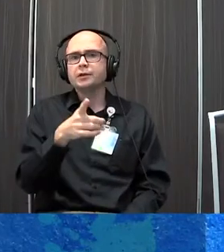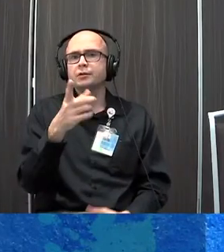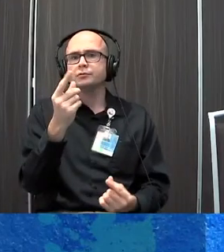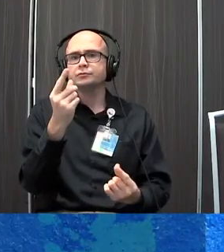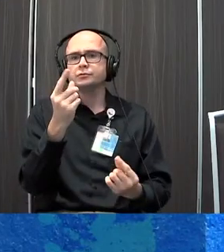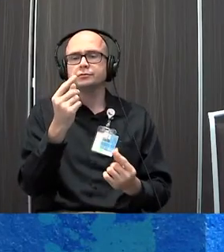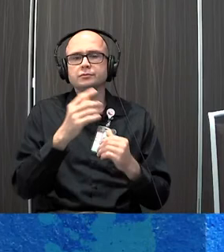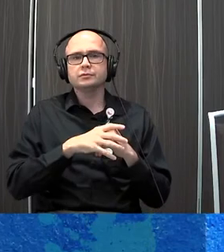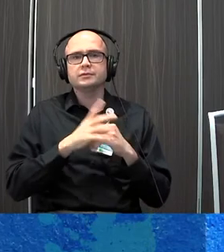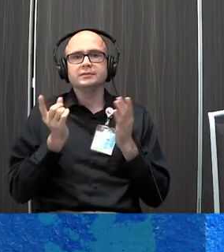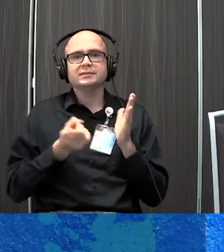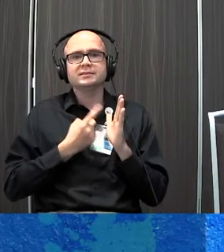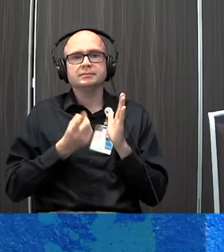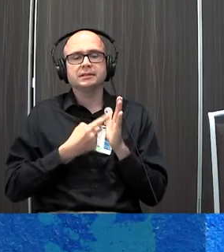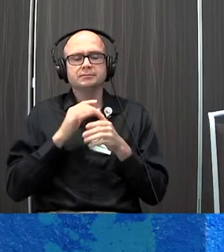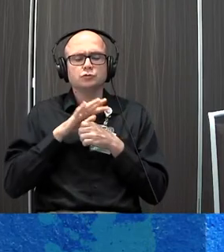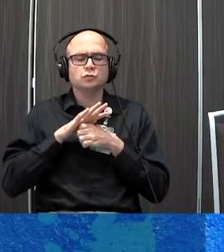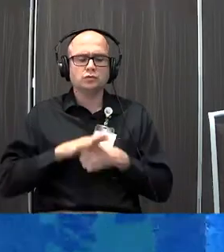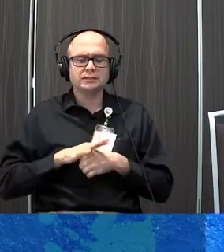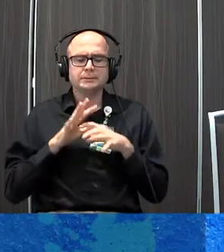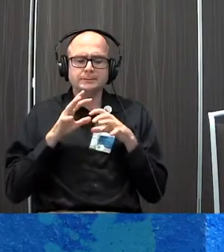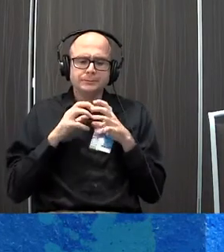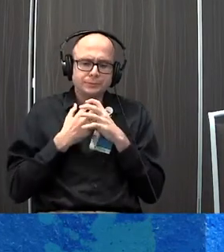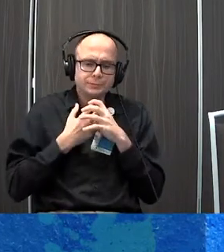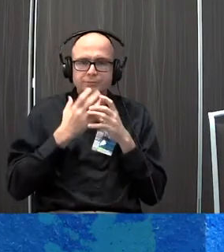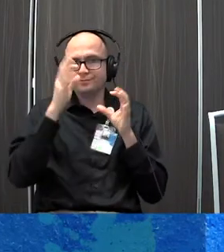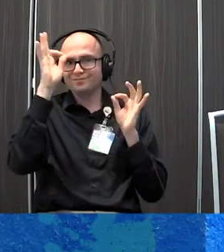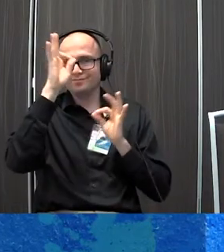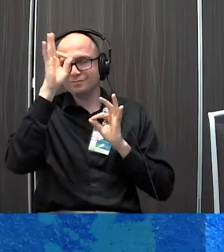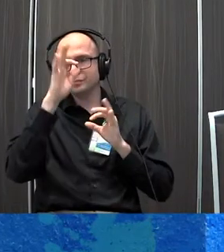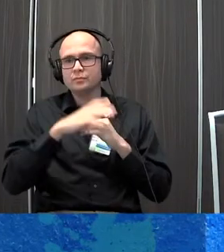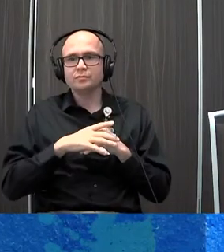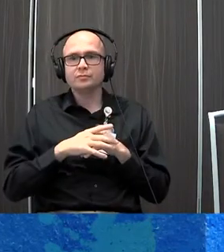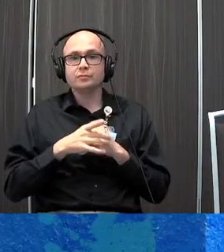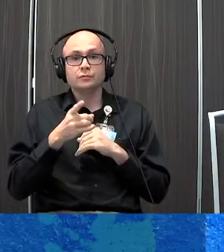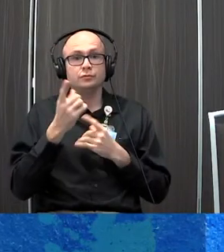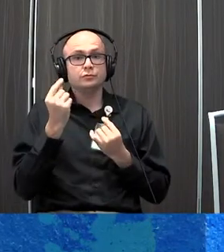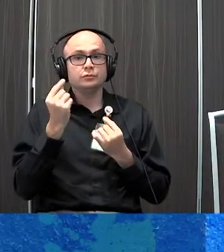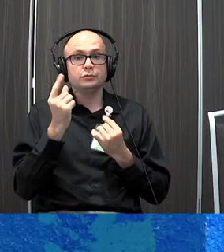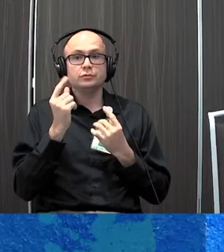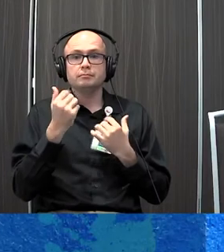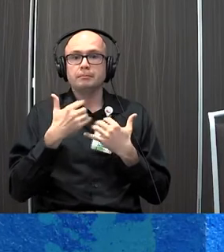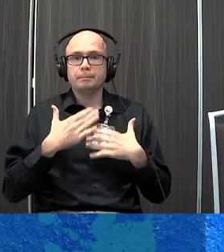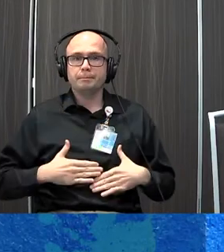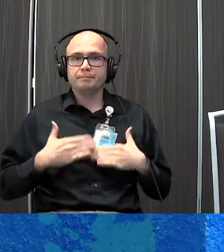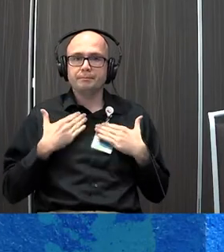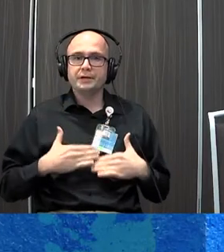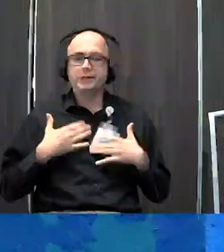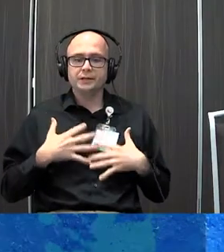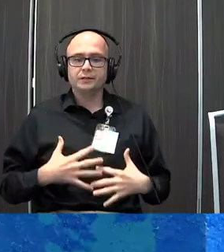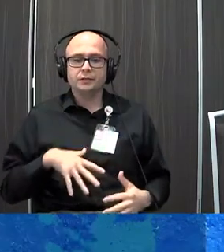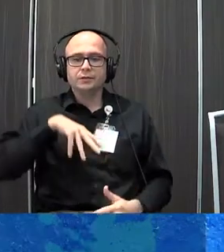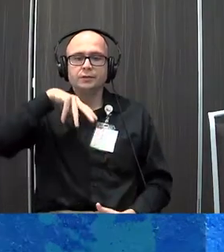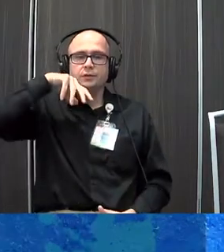is to counter, you know, sometimes we're actually so stressed and tight, we don't even know we are. And so you basically do a systematic breathing